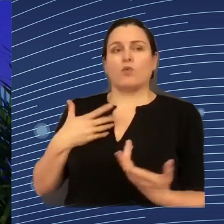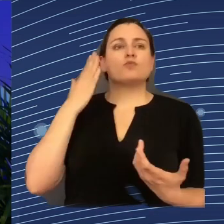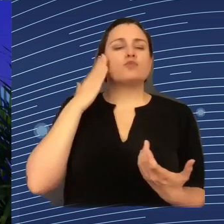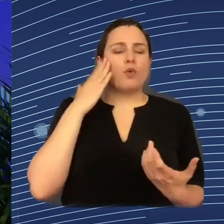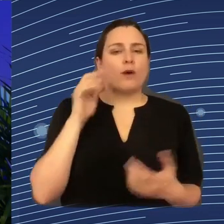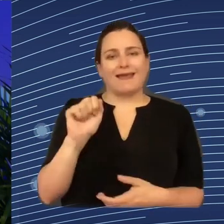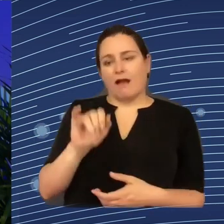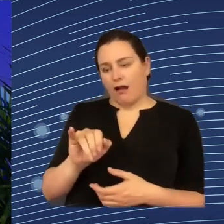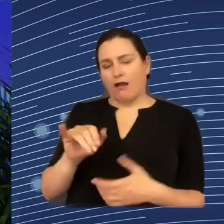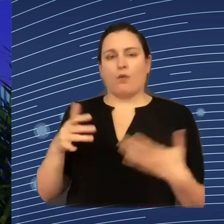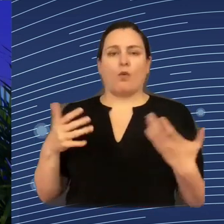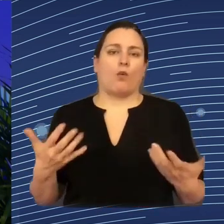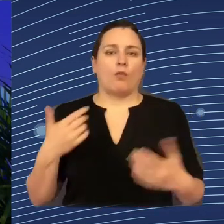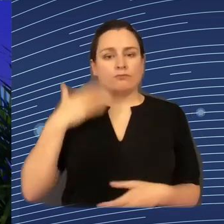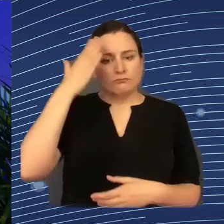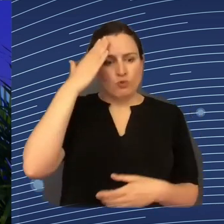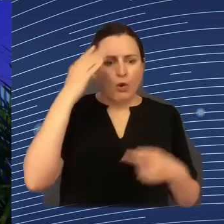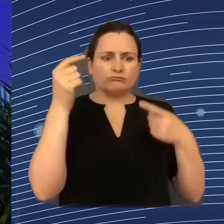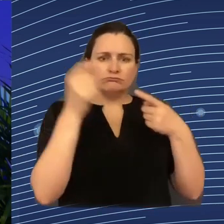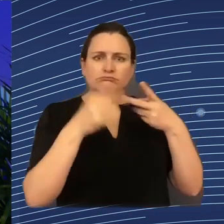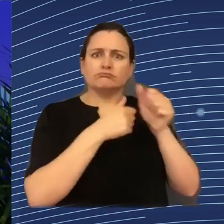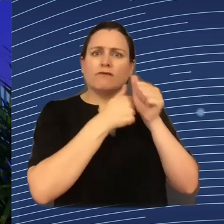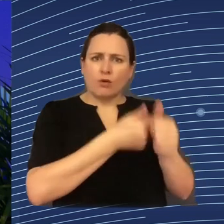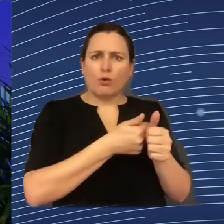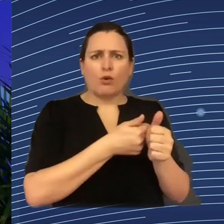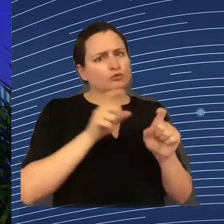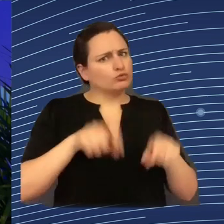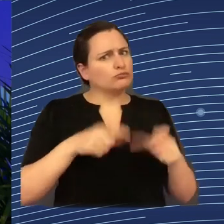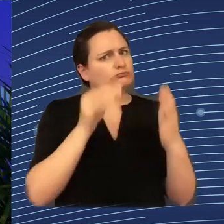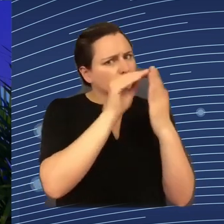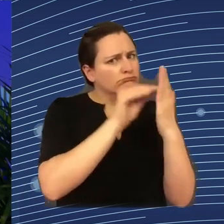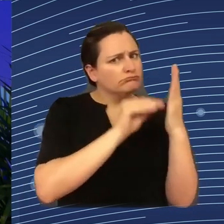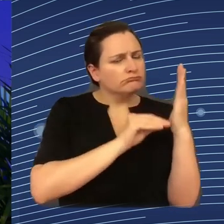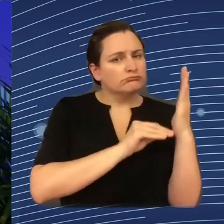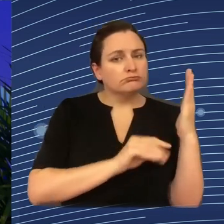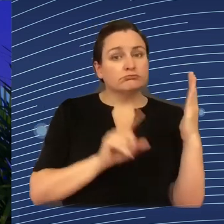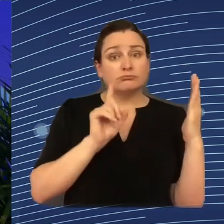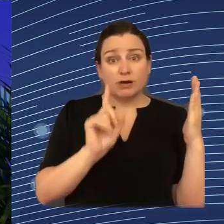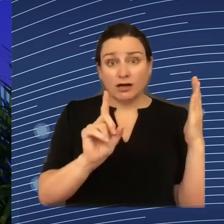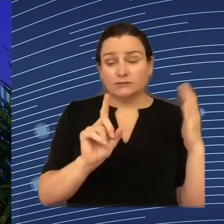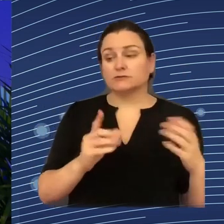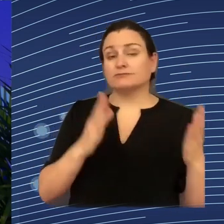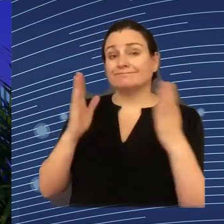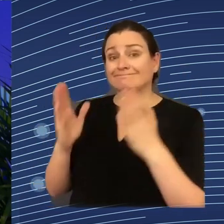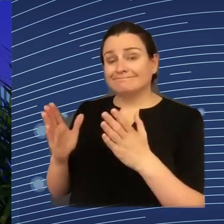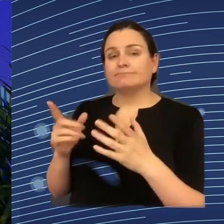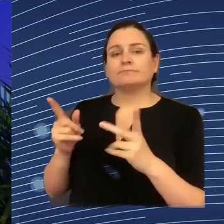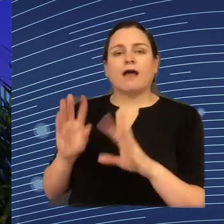principles and so on. But there is another very important conversation that we should be having that is about the how.